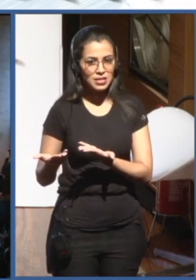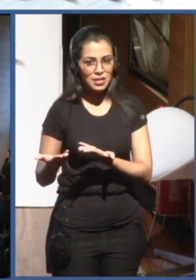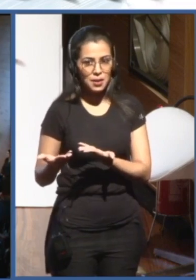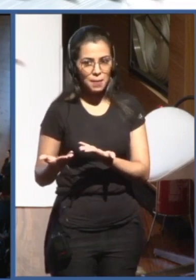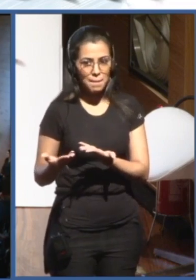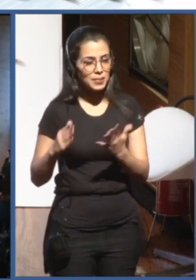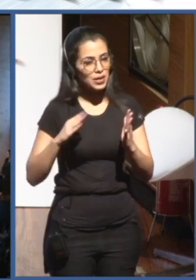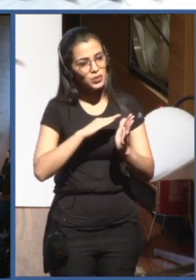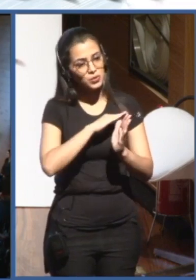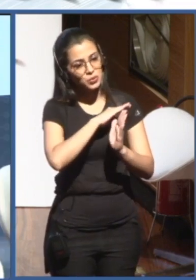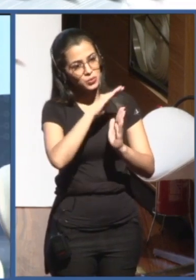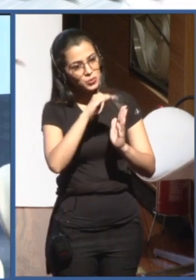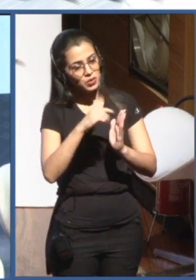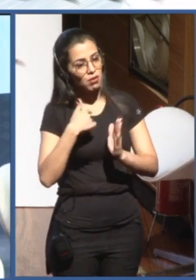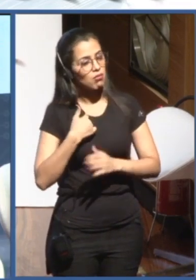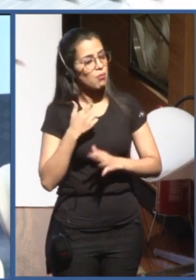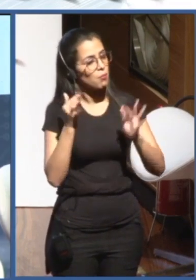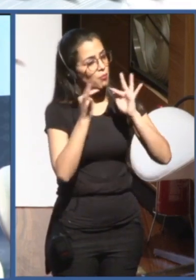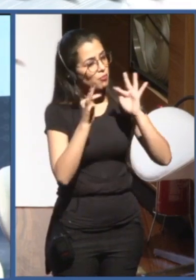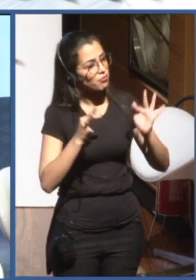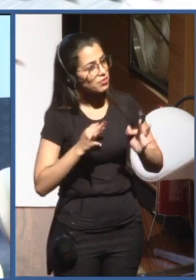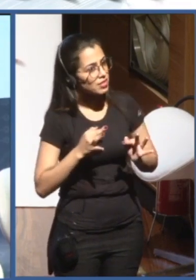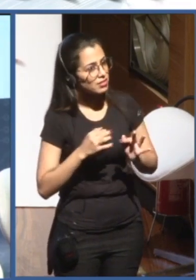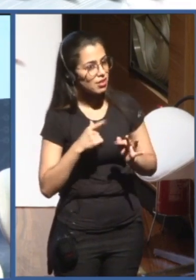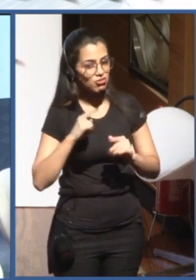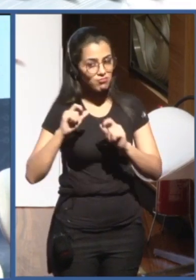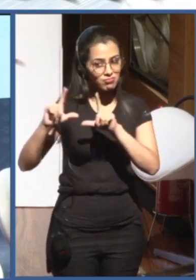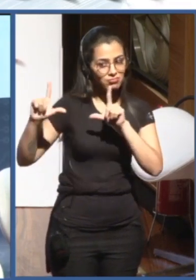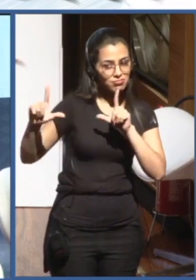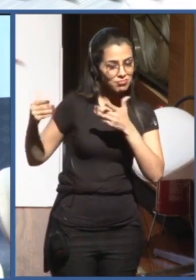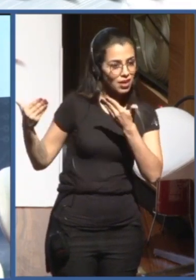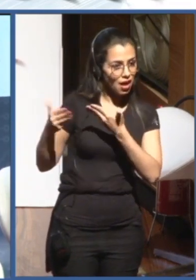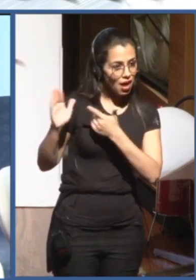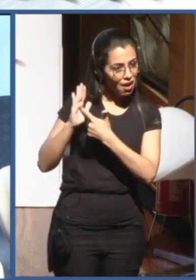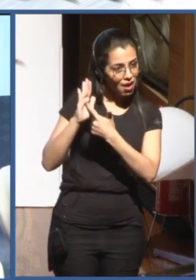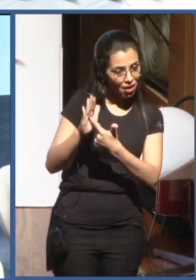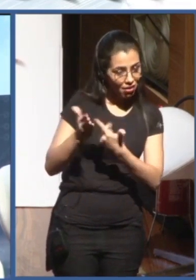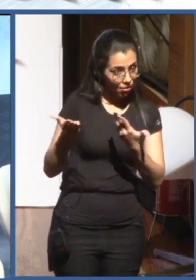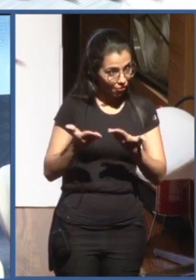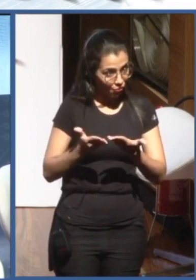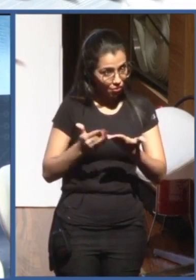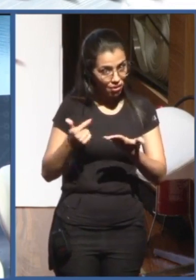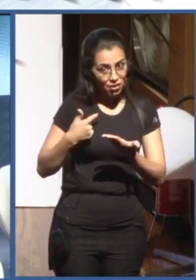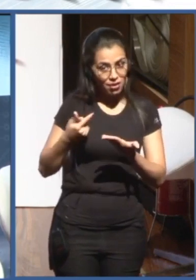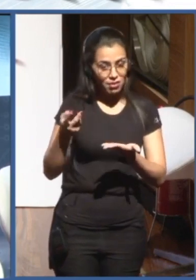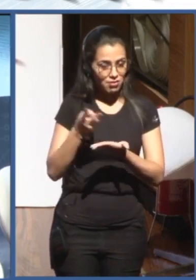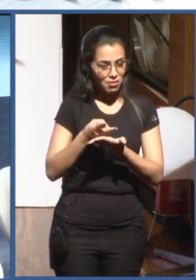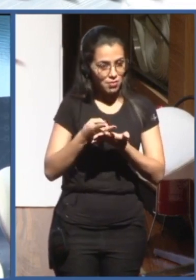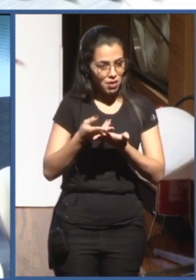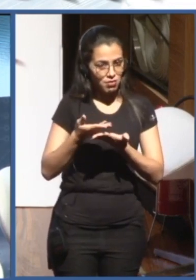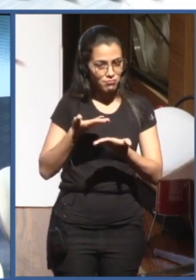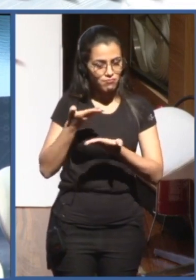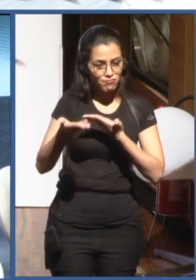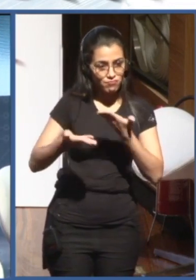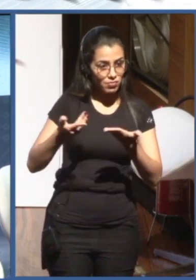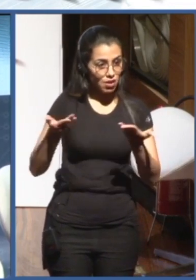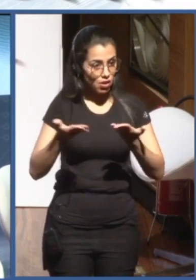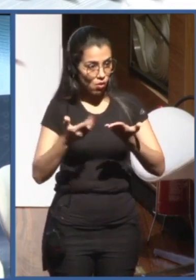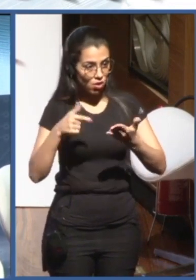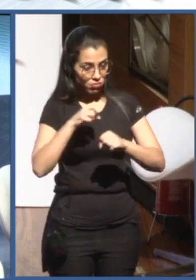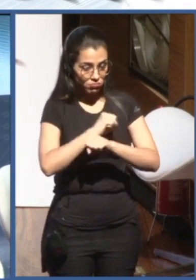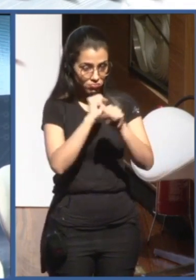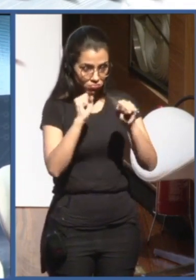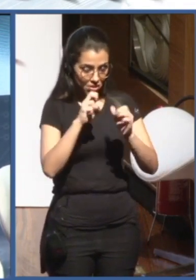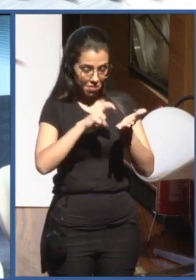I'm very happy to moderate this panel, and following my intervention this morning, I think that's why we are keen to be able to